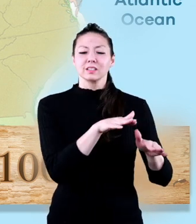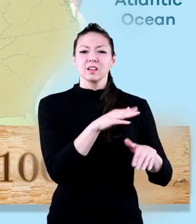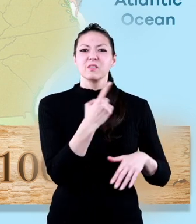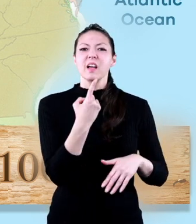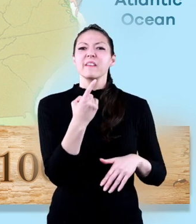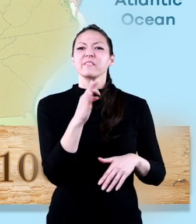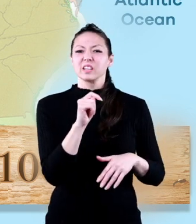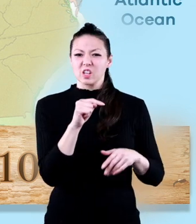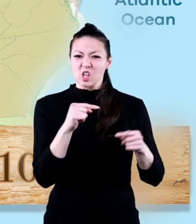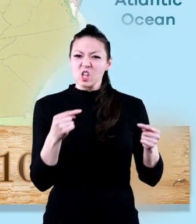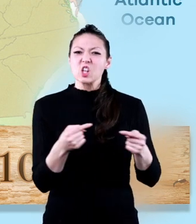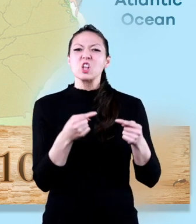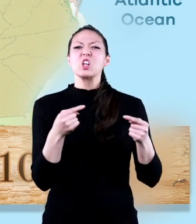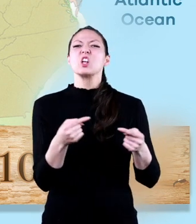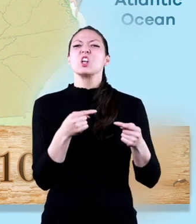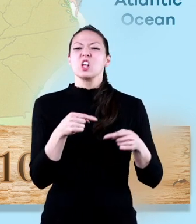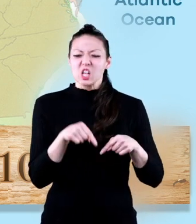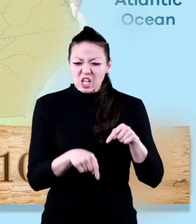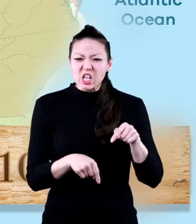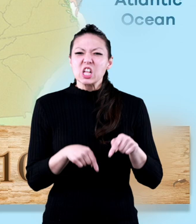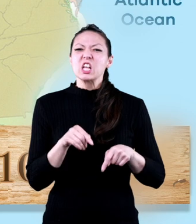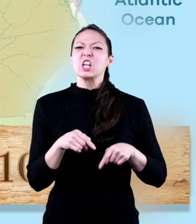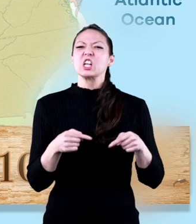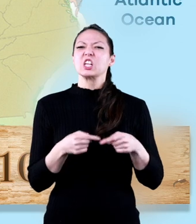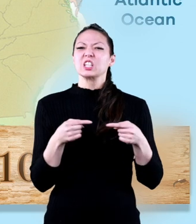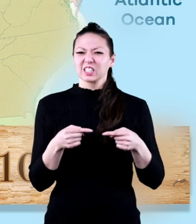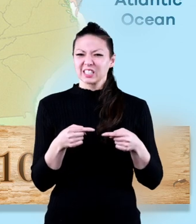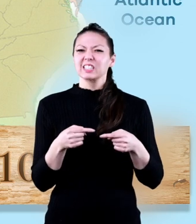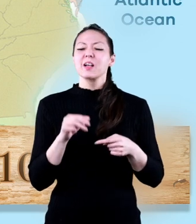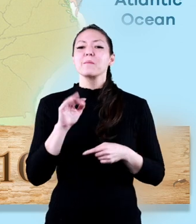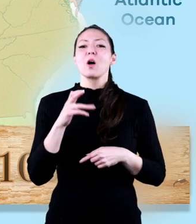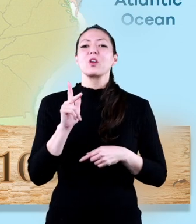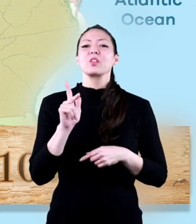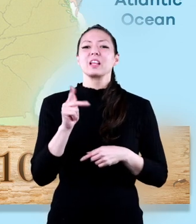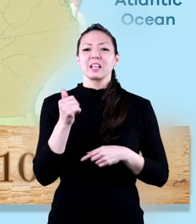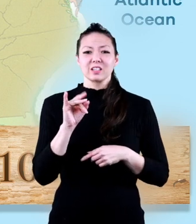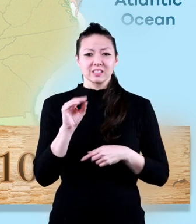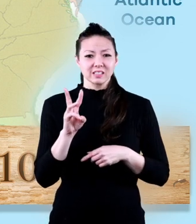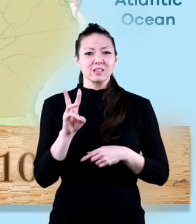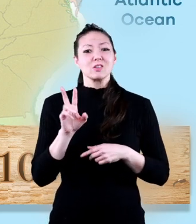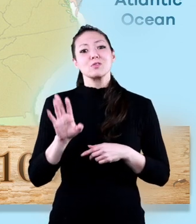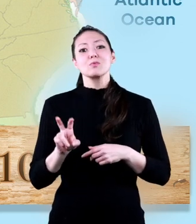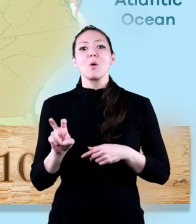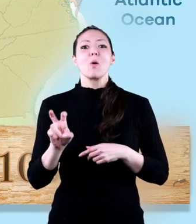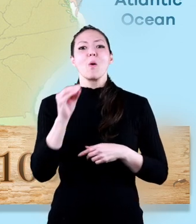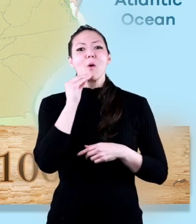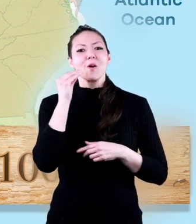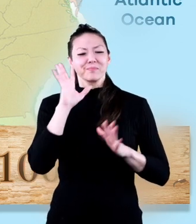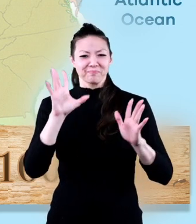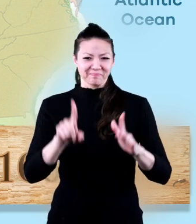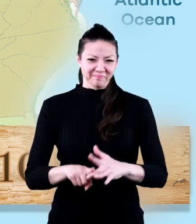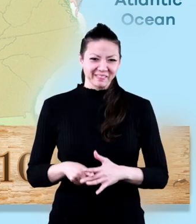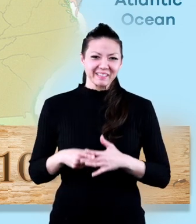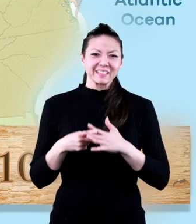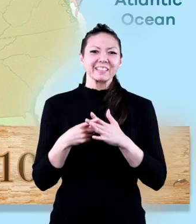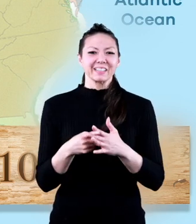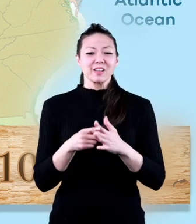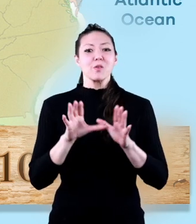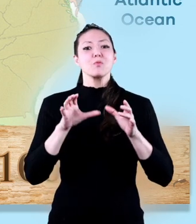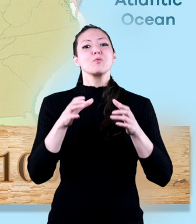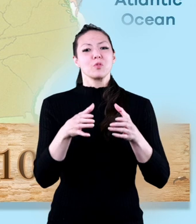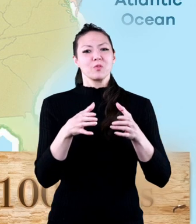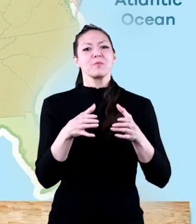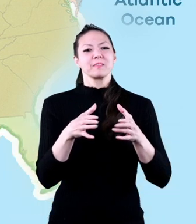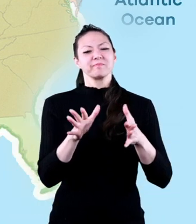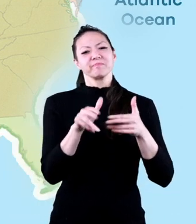Our feet hurt just thinking about it. On March 23rd, 1806, the journey home began,